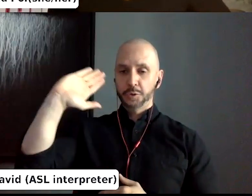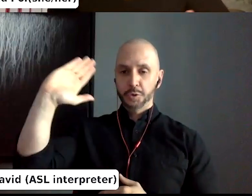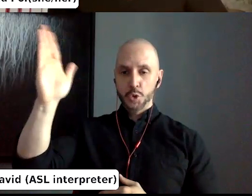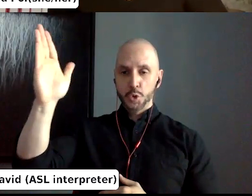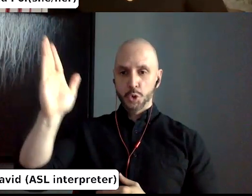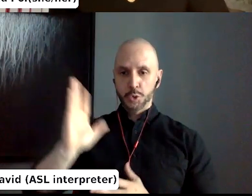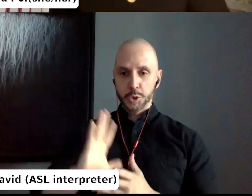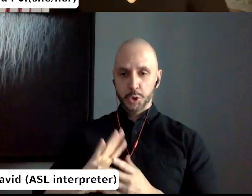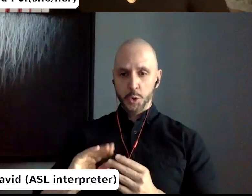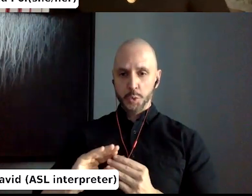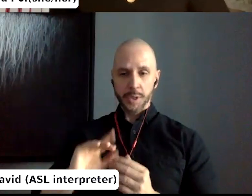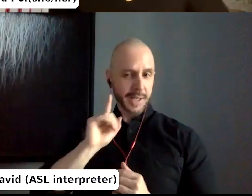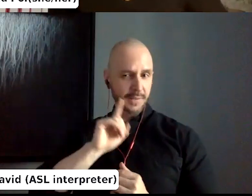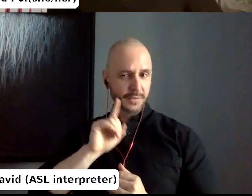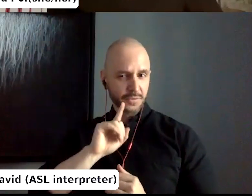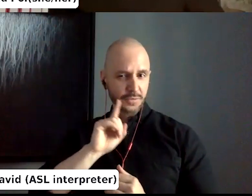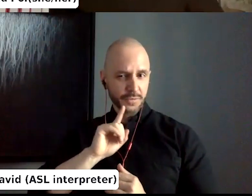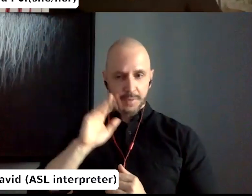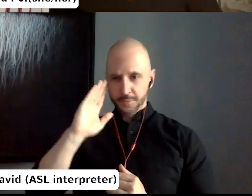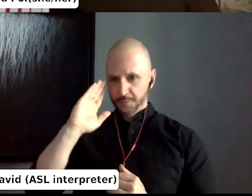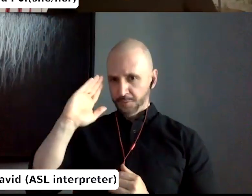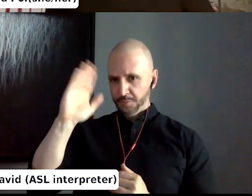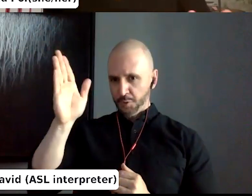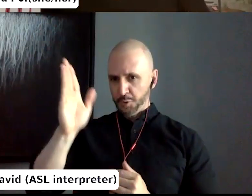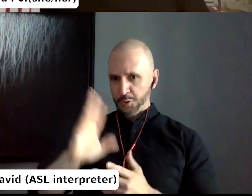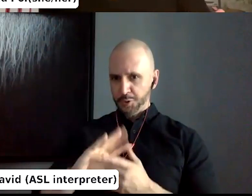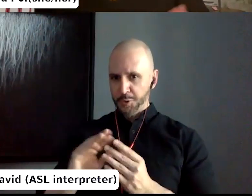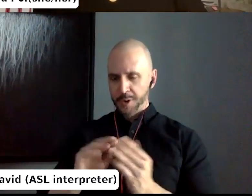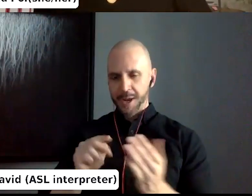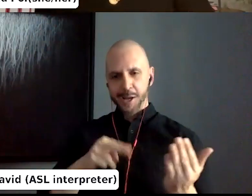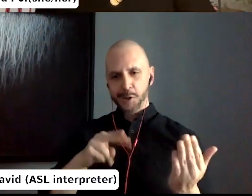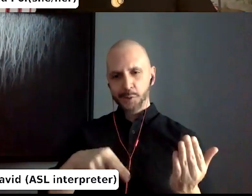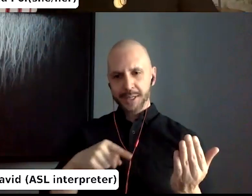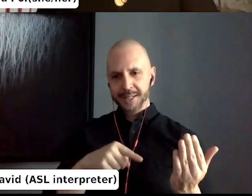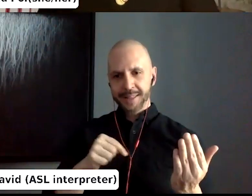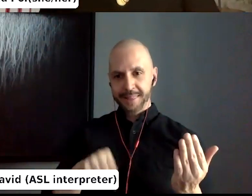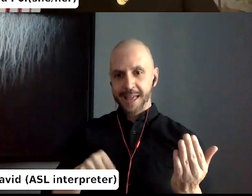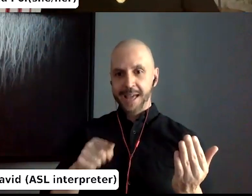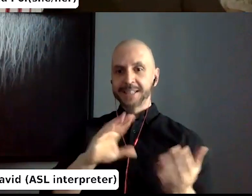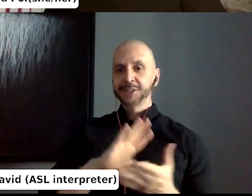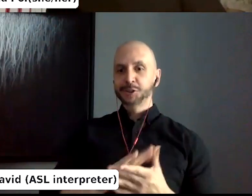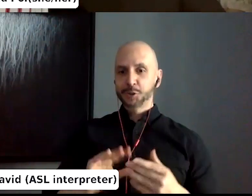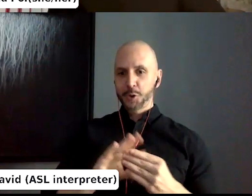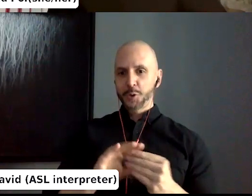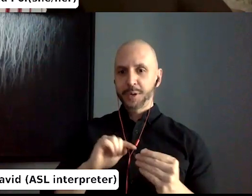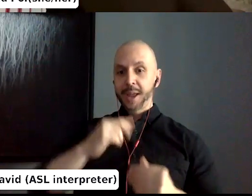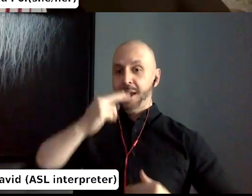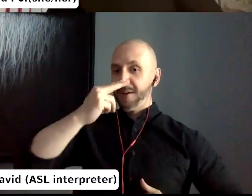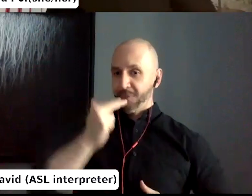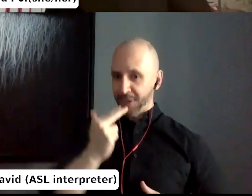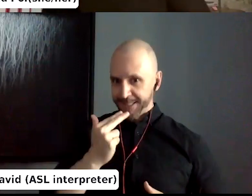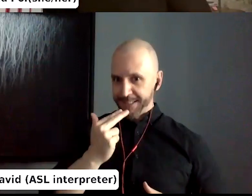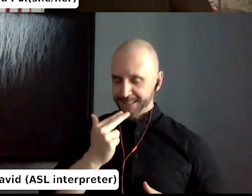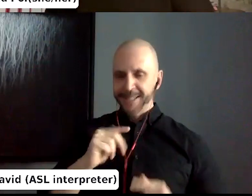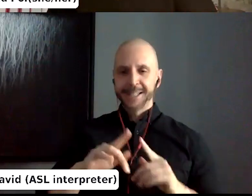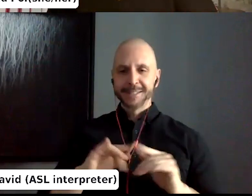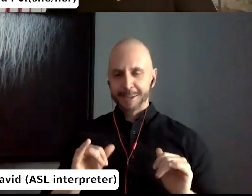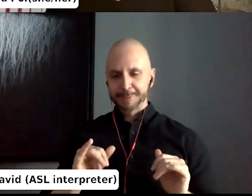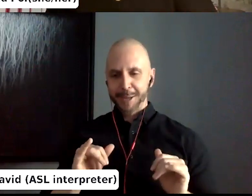yes, uh, which to me was both funny and dystopian, if that's, uh, if that's at all possible.